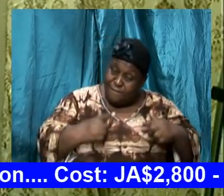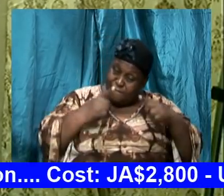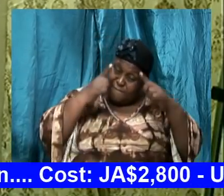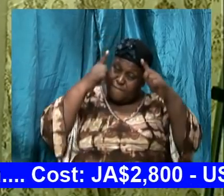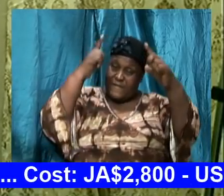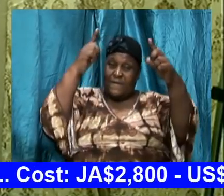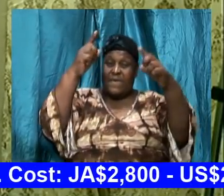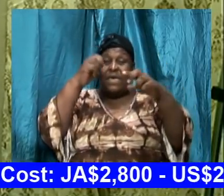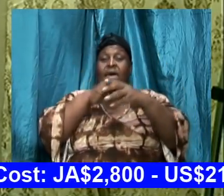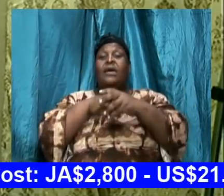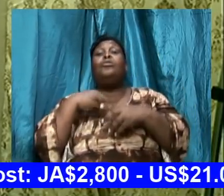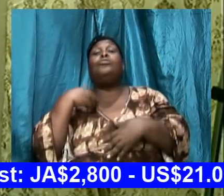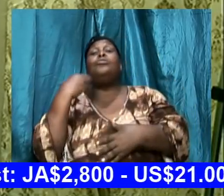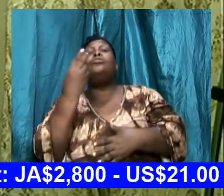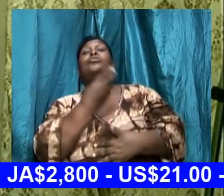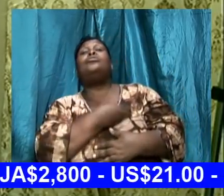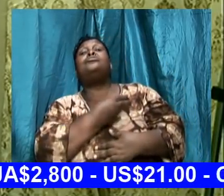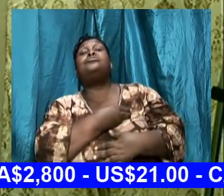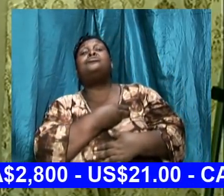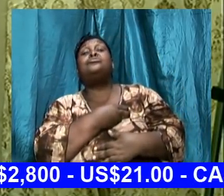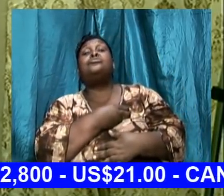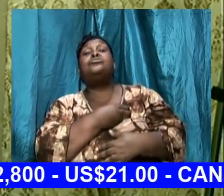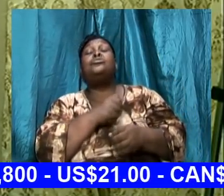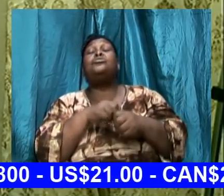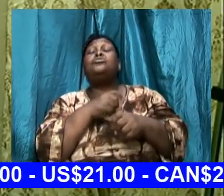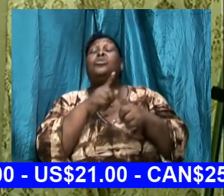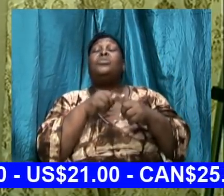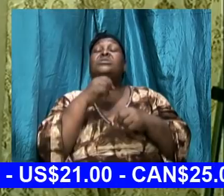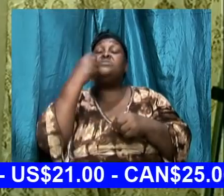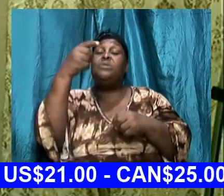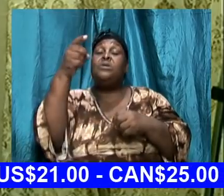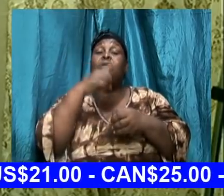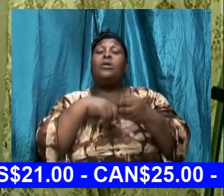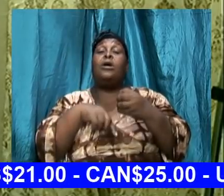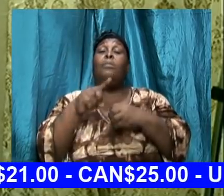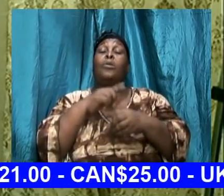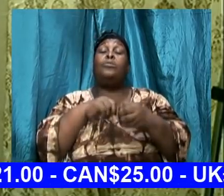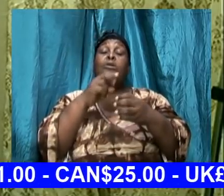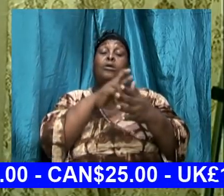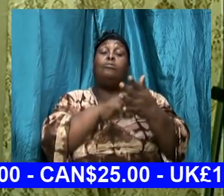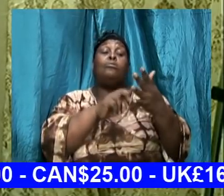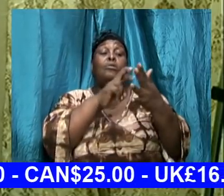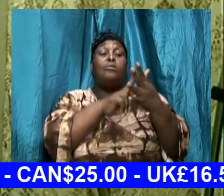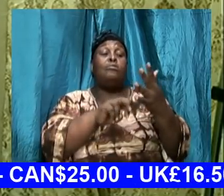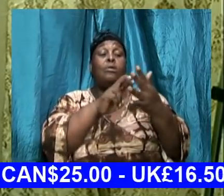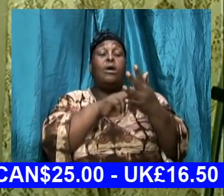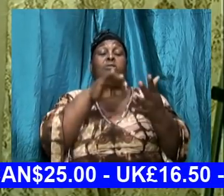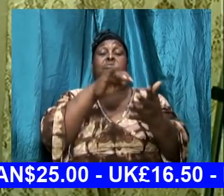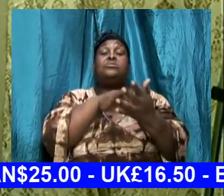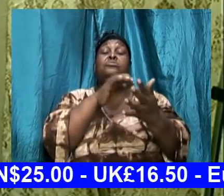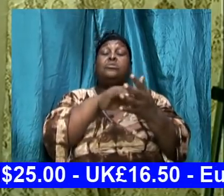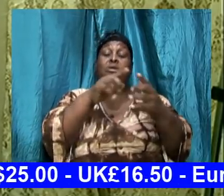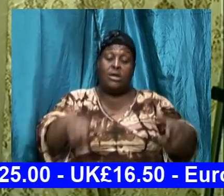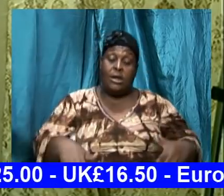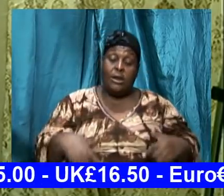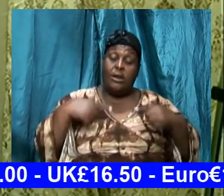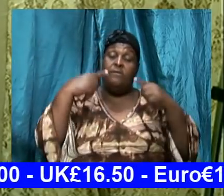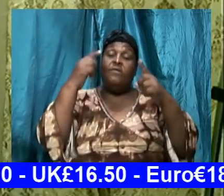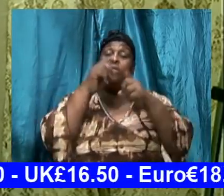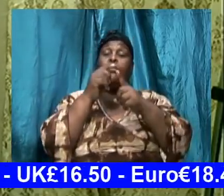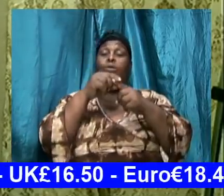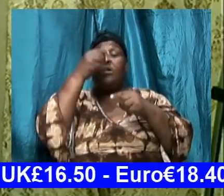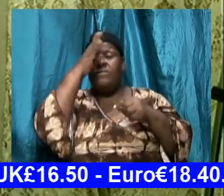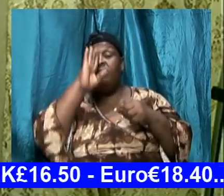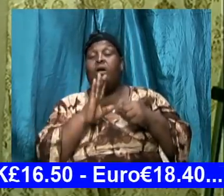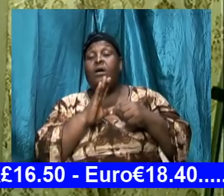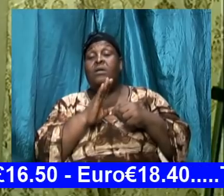we are talking about something serious that will cause us to either make it in or